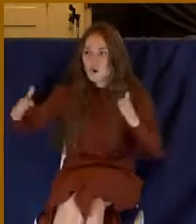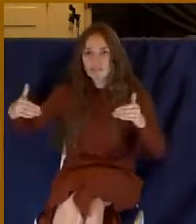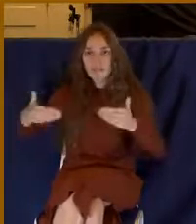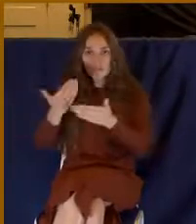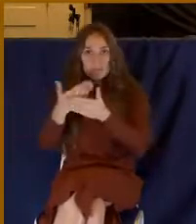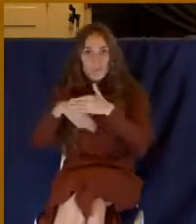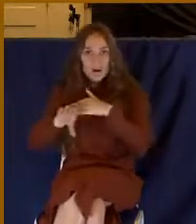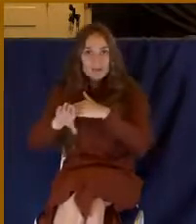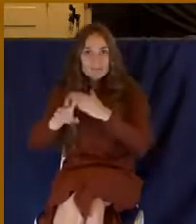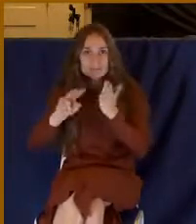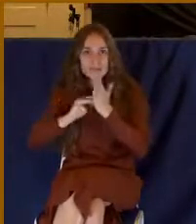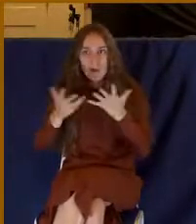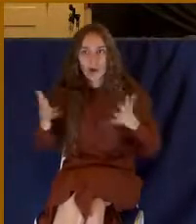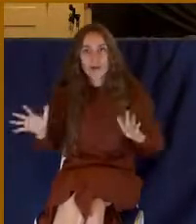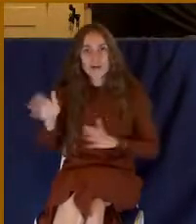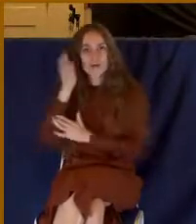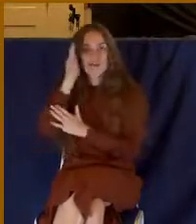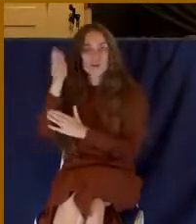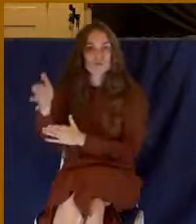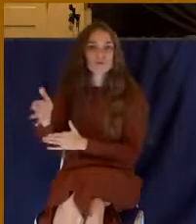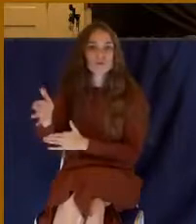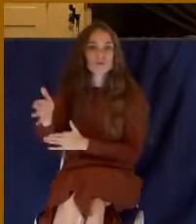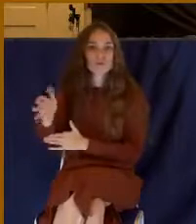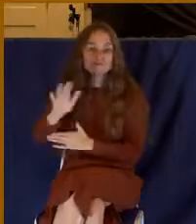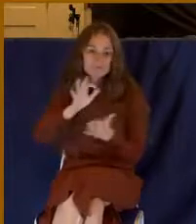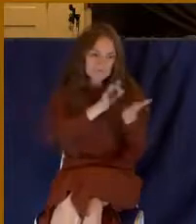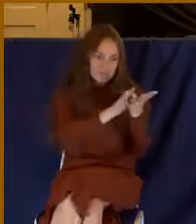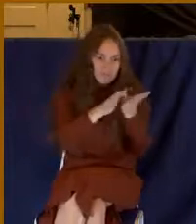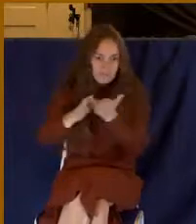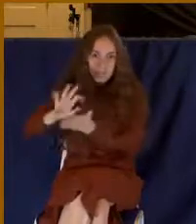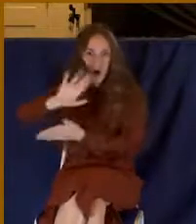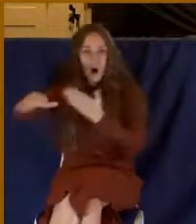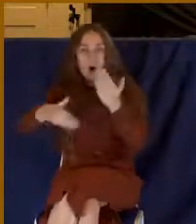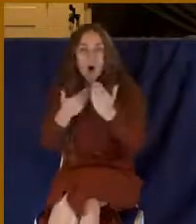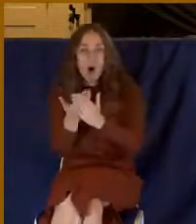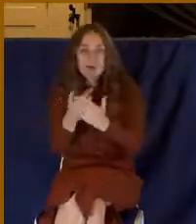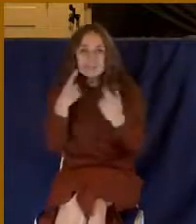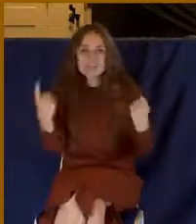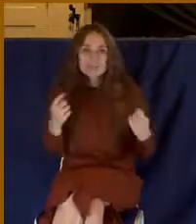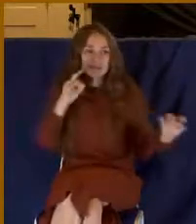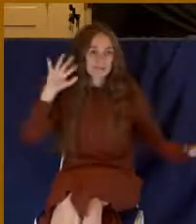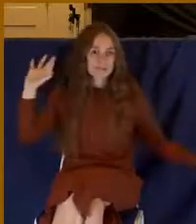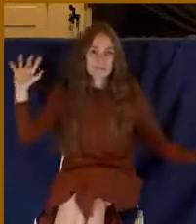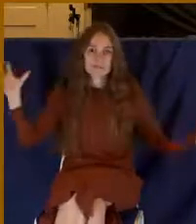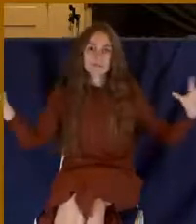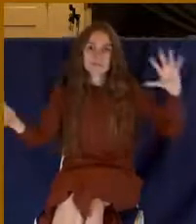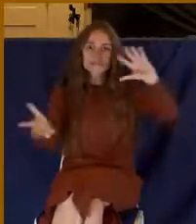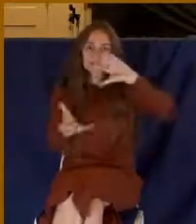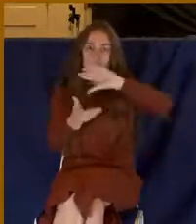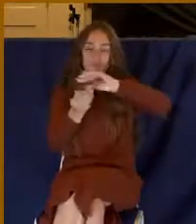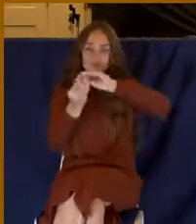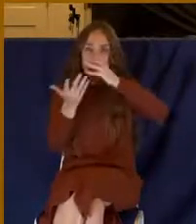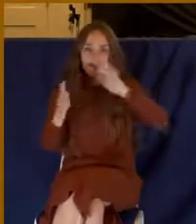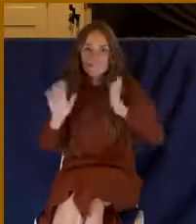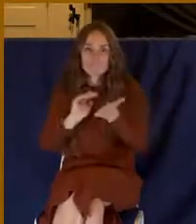All your sins have been forgiven. All of them. And there's a beautiful picture that Paul uses to